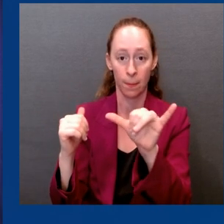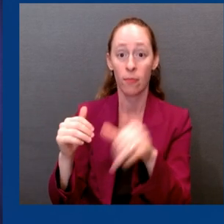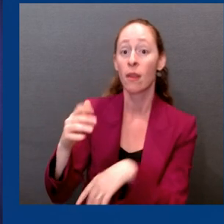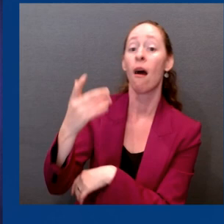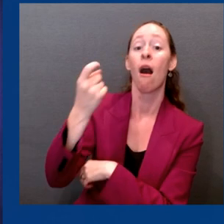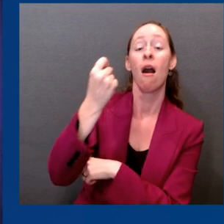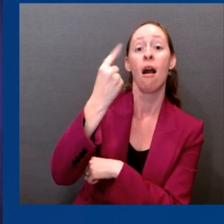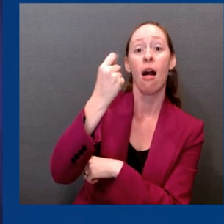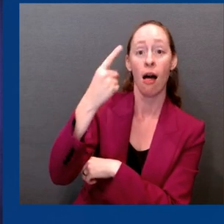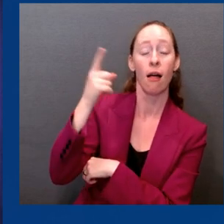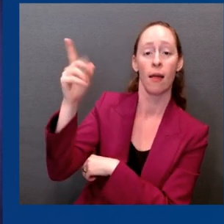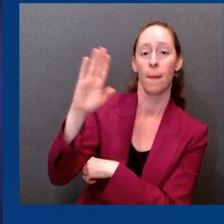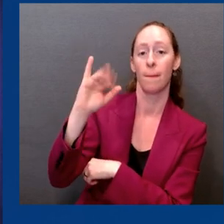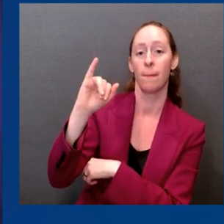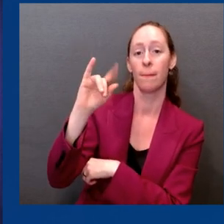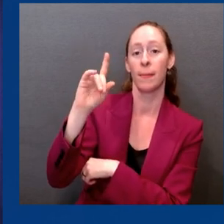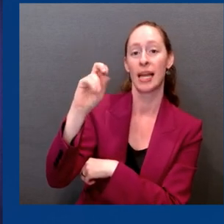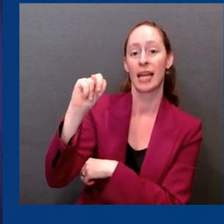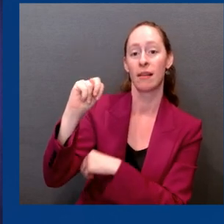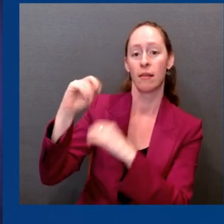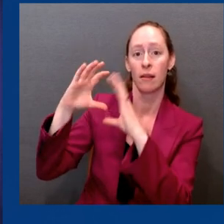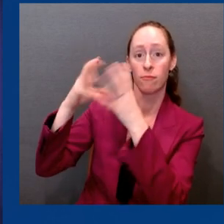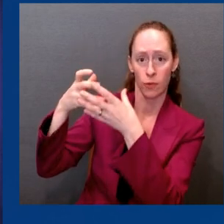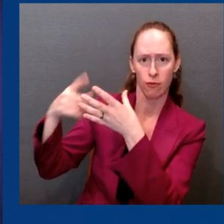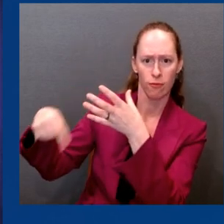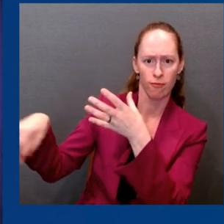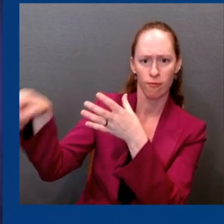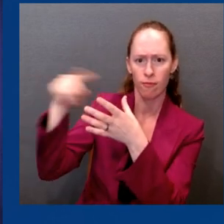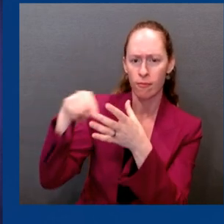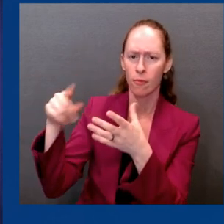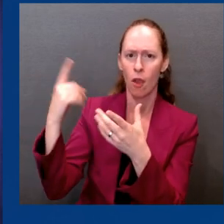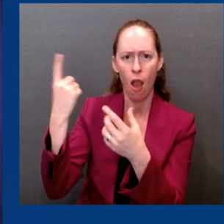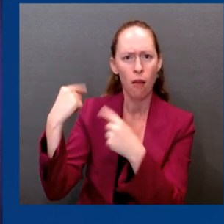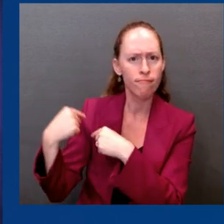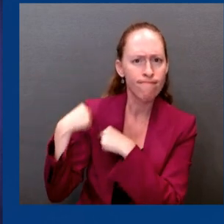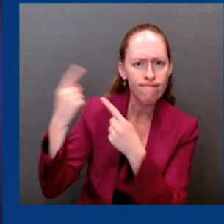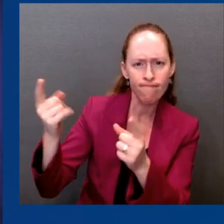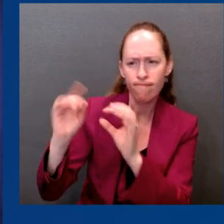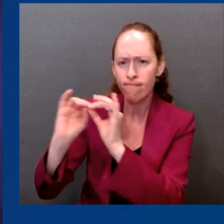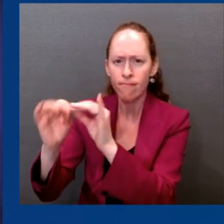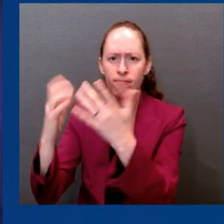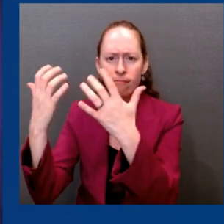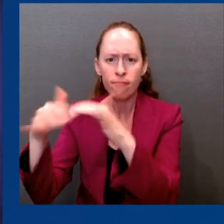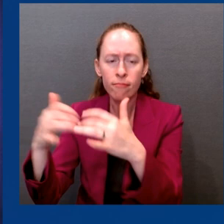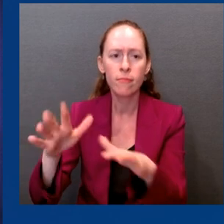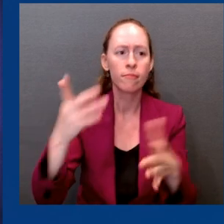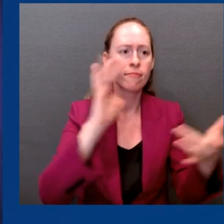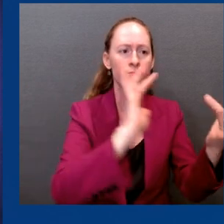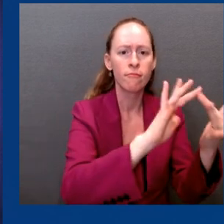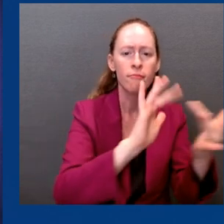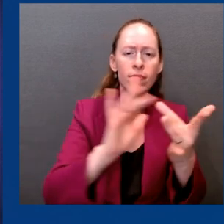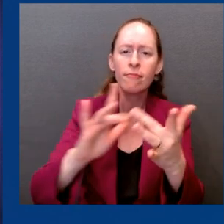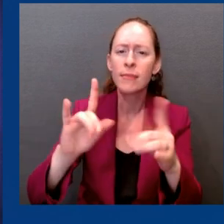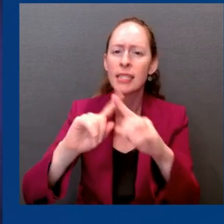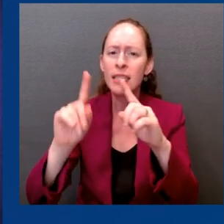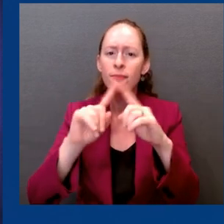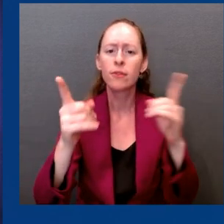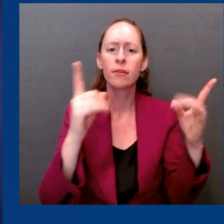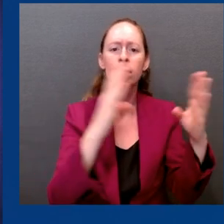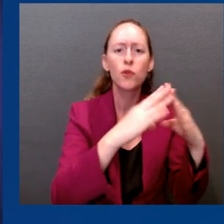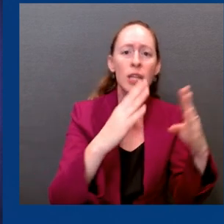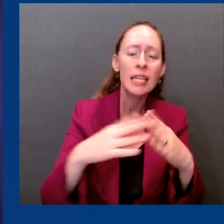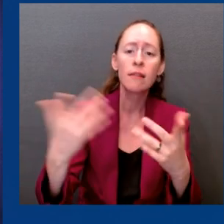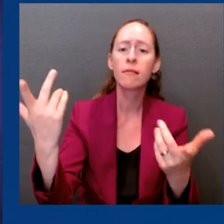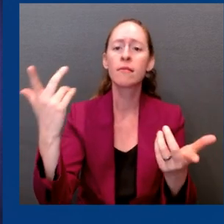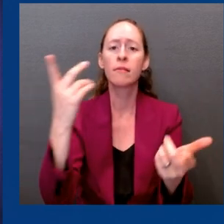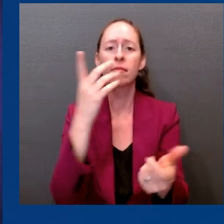departments, with pharmacies and community health centers, rural health clinics, physicians, and other health care providers. This